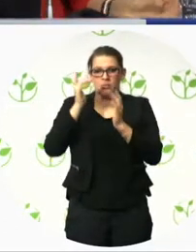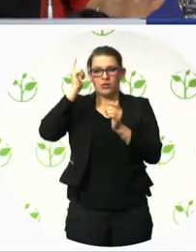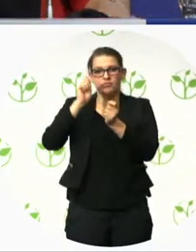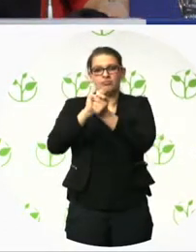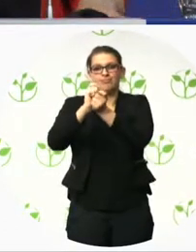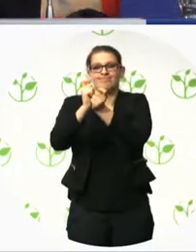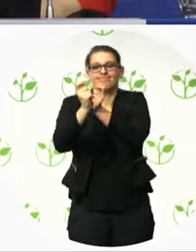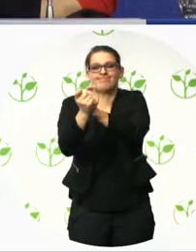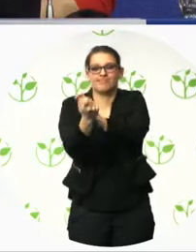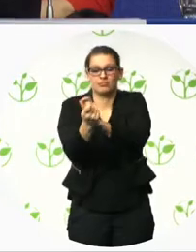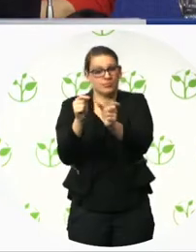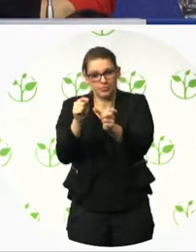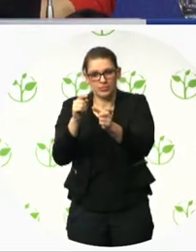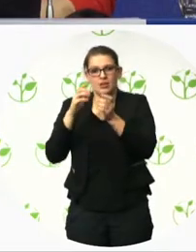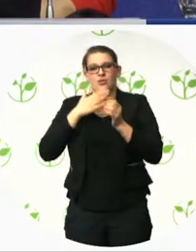they would have.